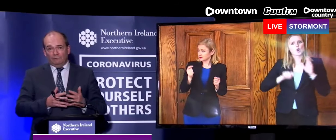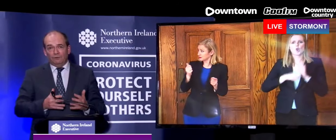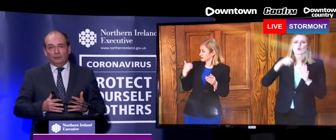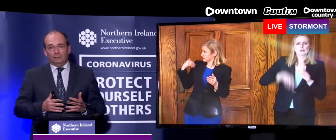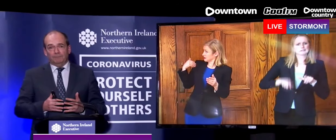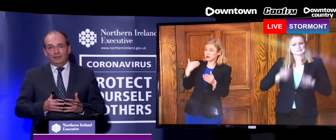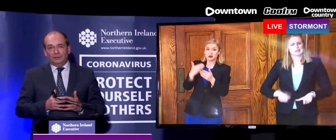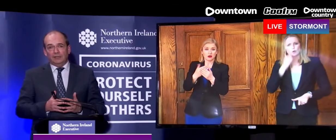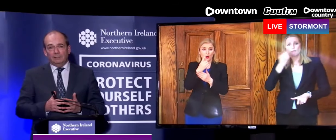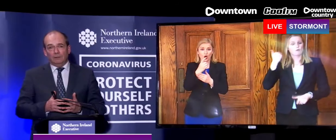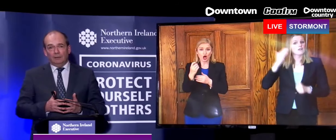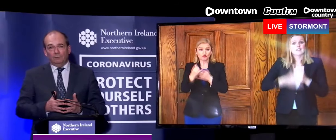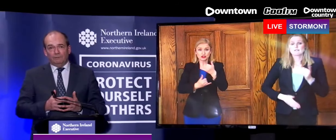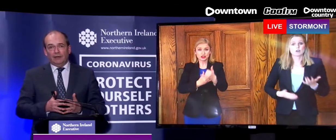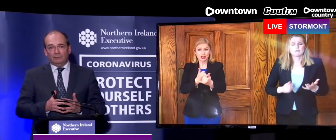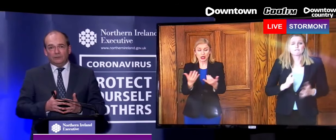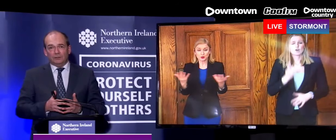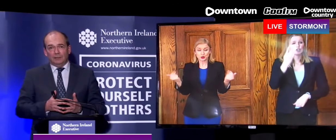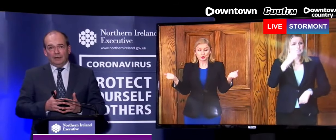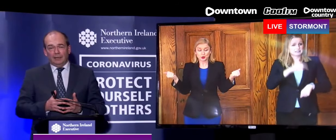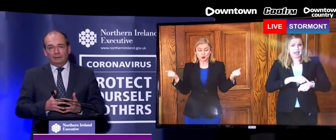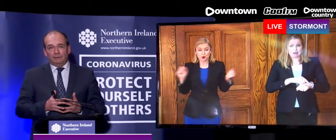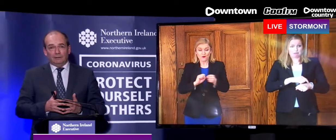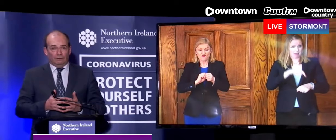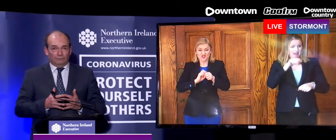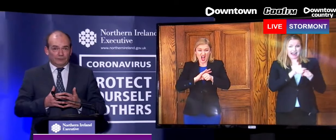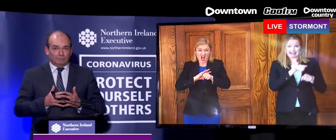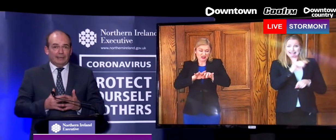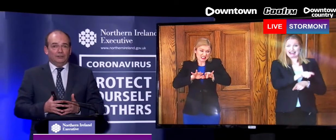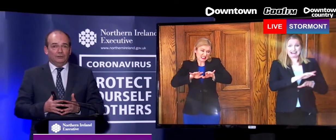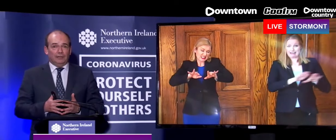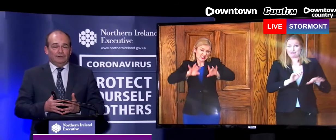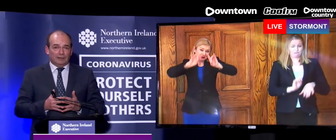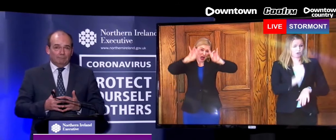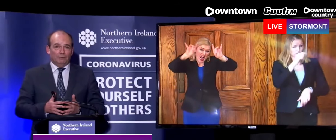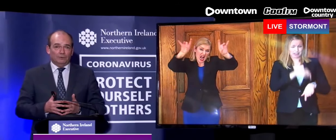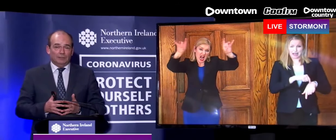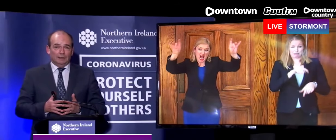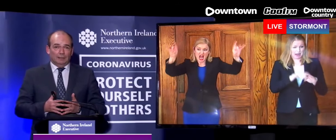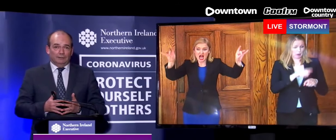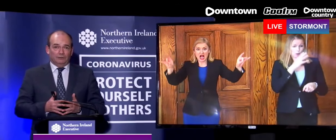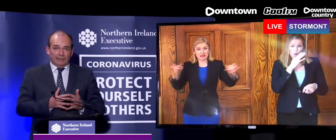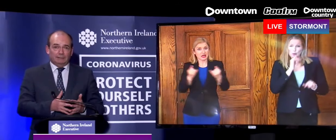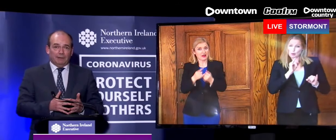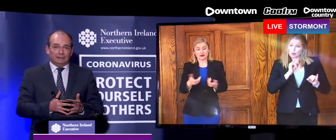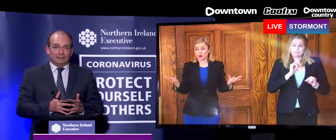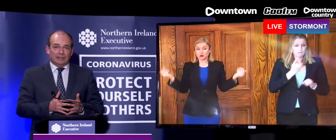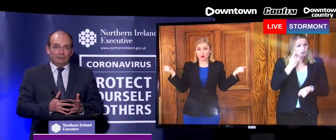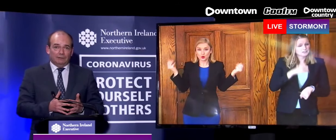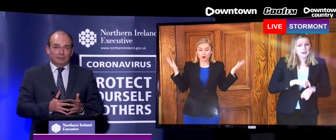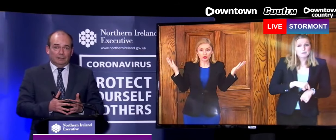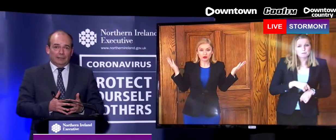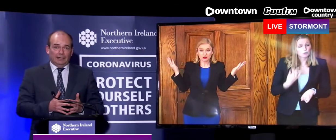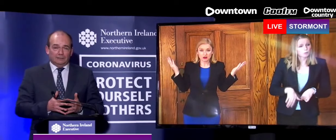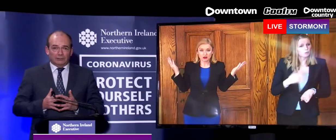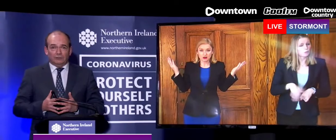We have not had to deal with a virus that of this magnitude and this import. The direct impact that it's